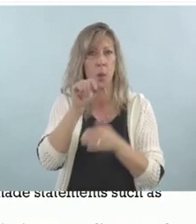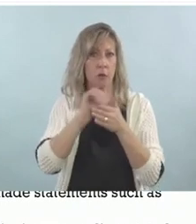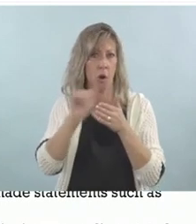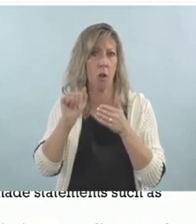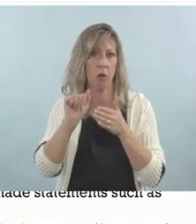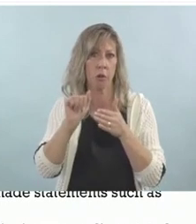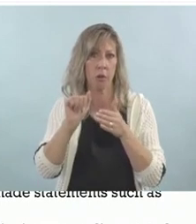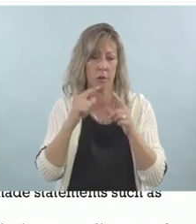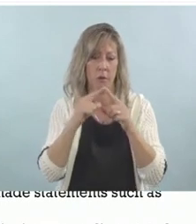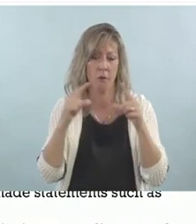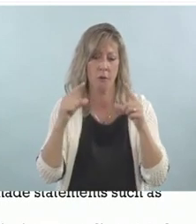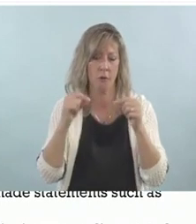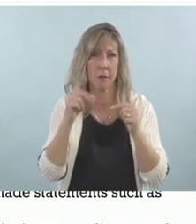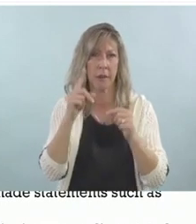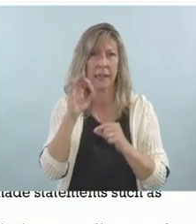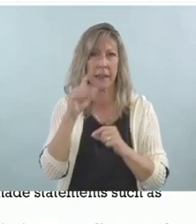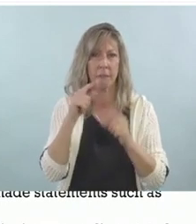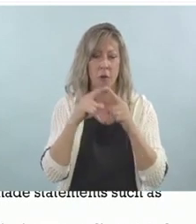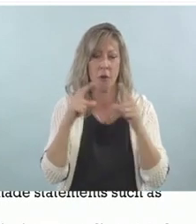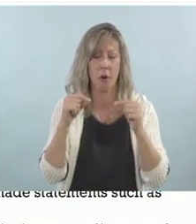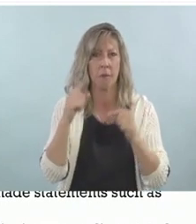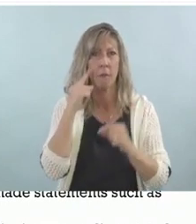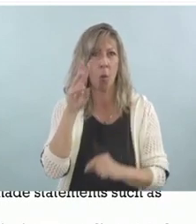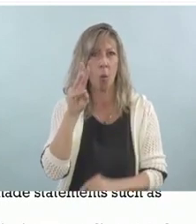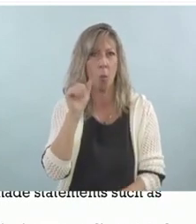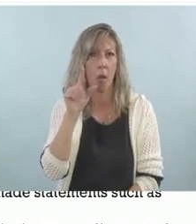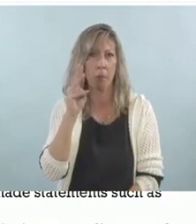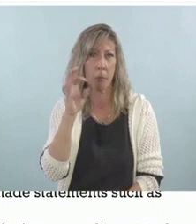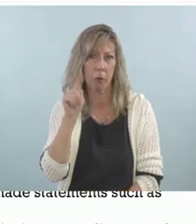studies have incentives and sometimes they don't.